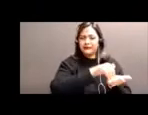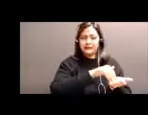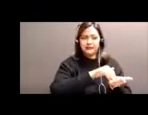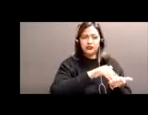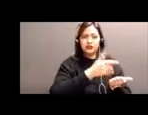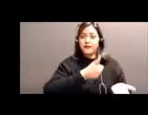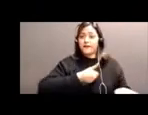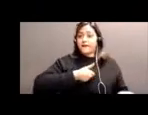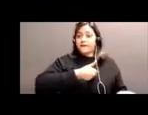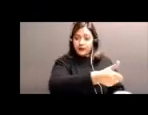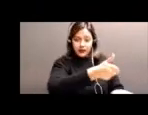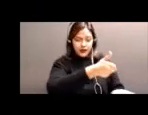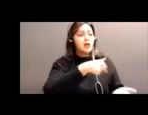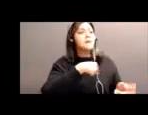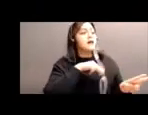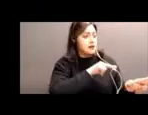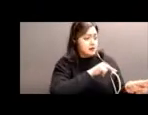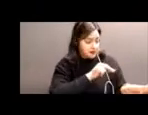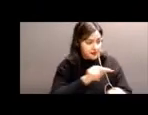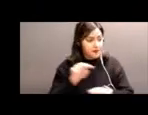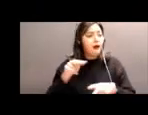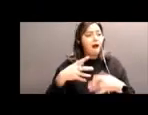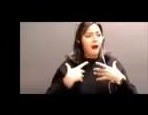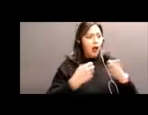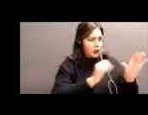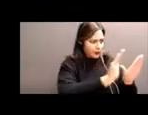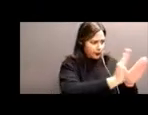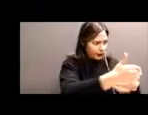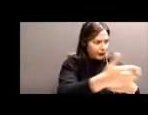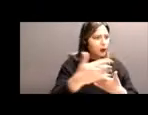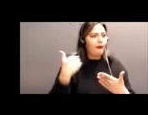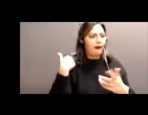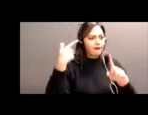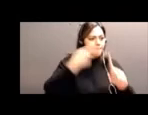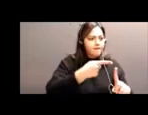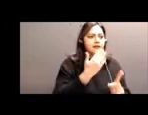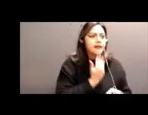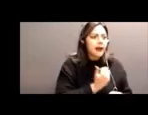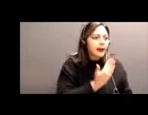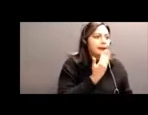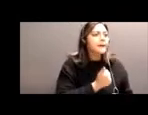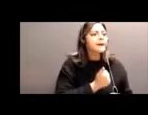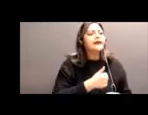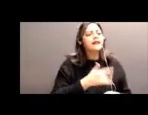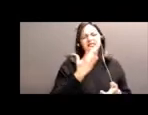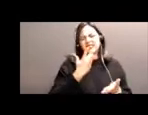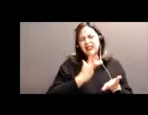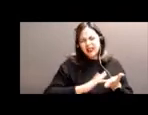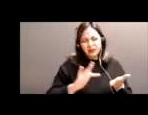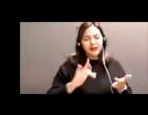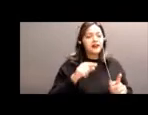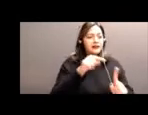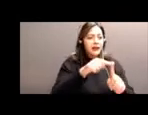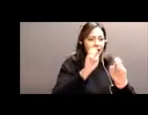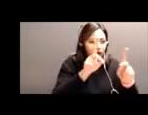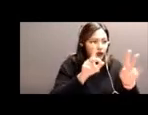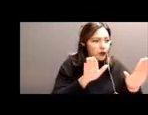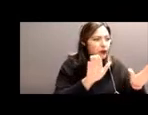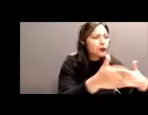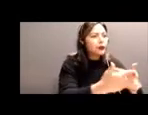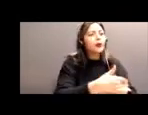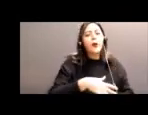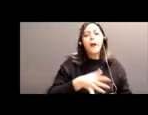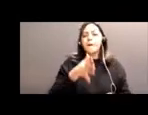all the health rooms and they had the diabetes, they had education rooms, they had mum and taught room, they had programs for